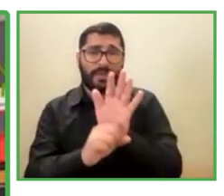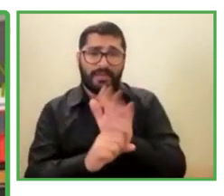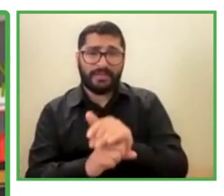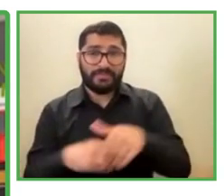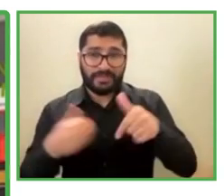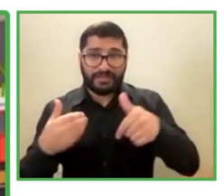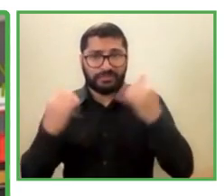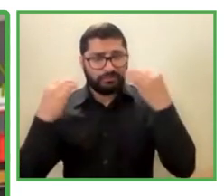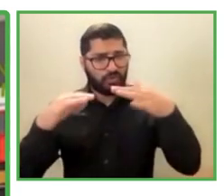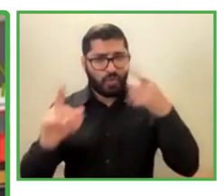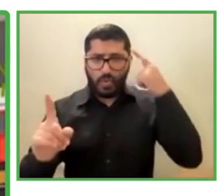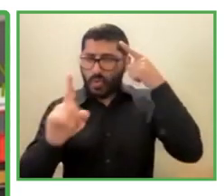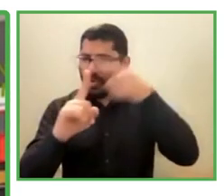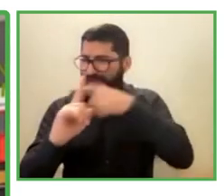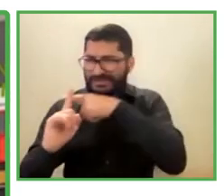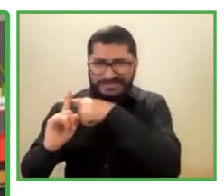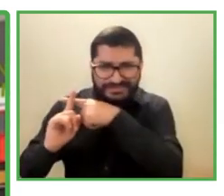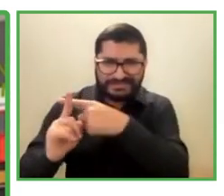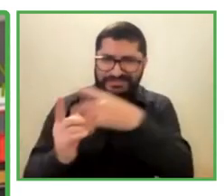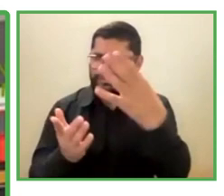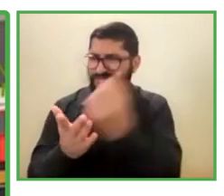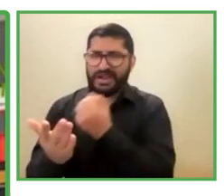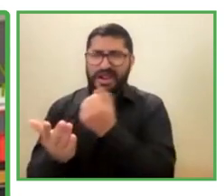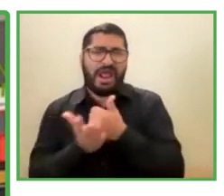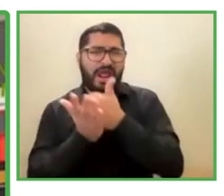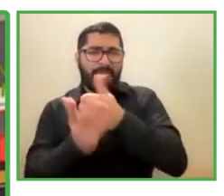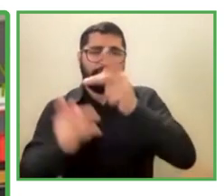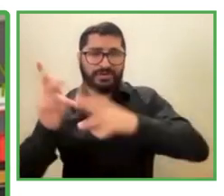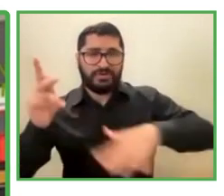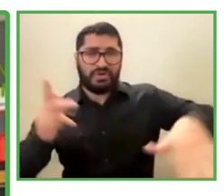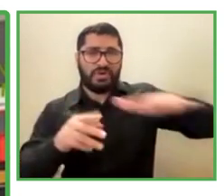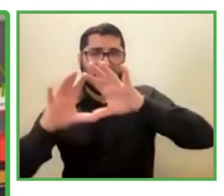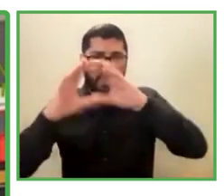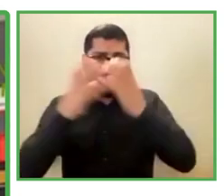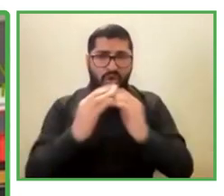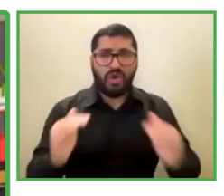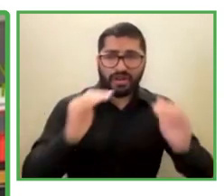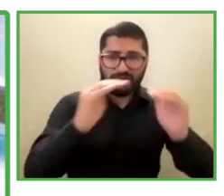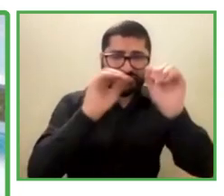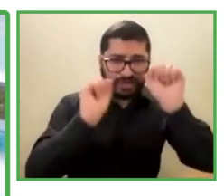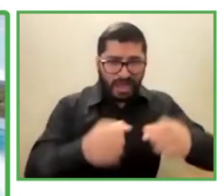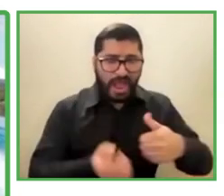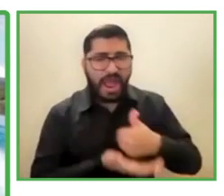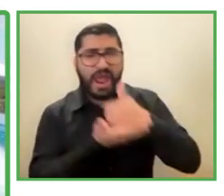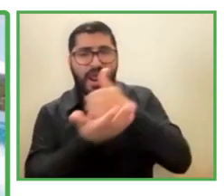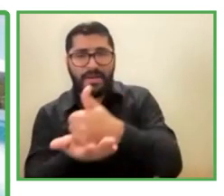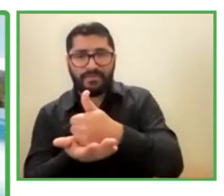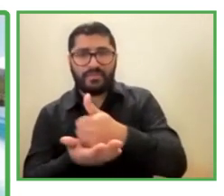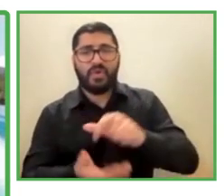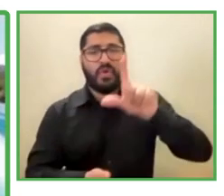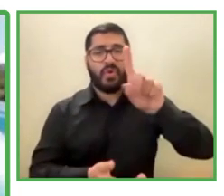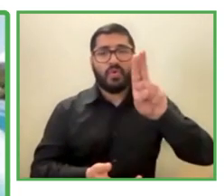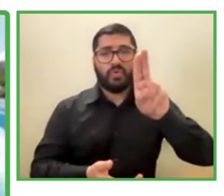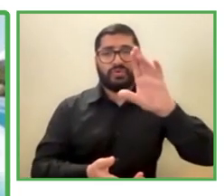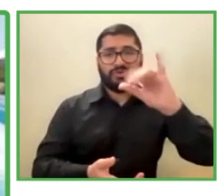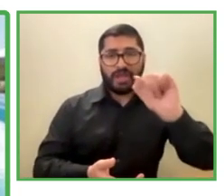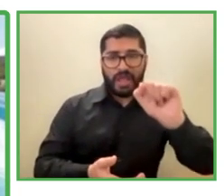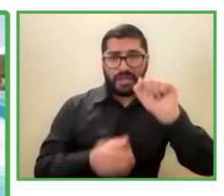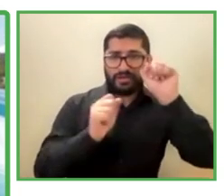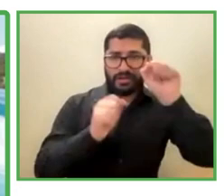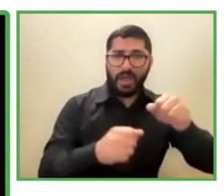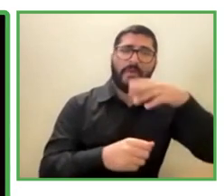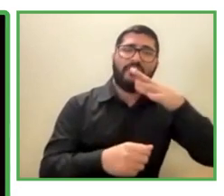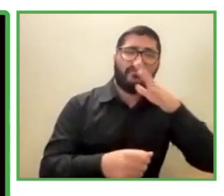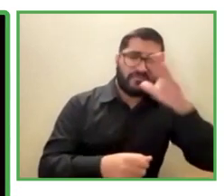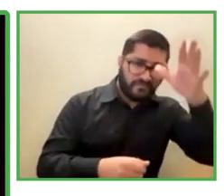huge effort to help by the people from the foundation, and also they need to help the